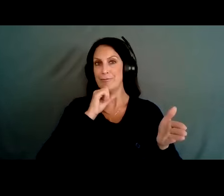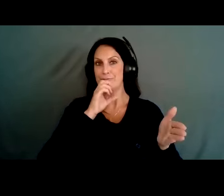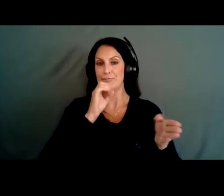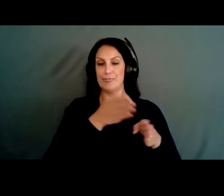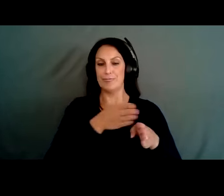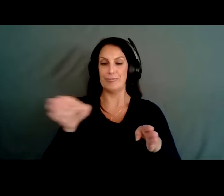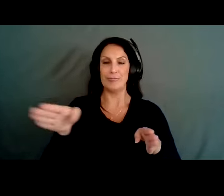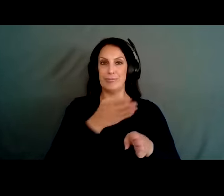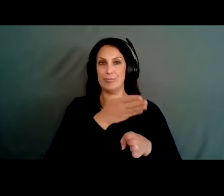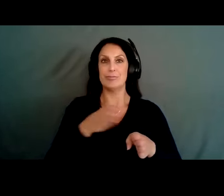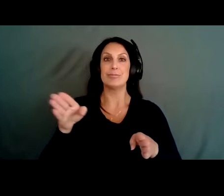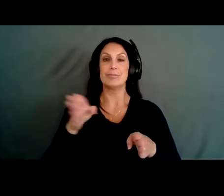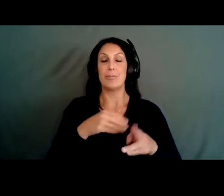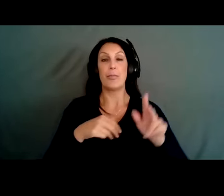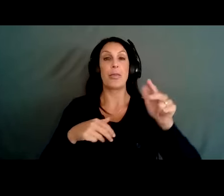Third question.